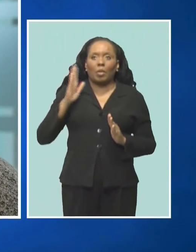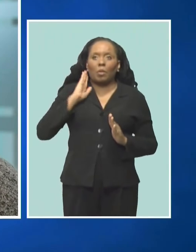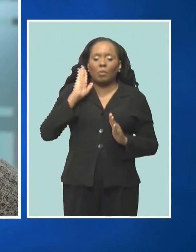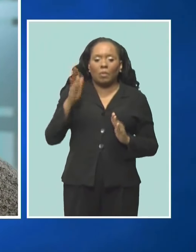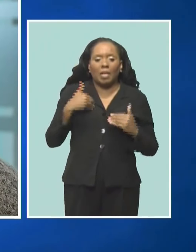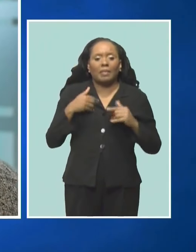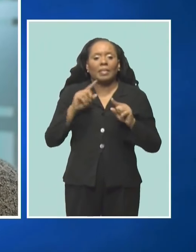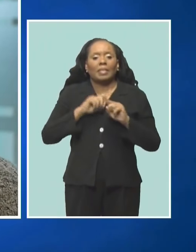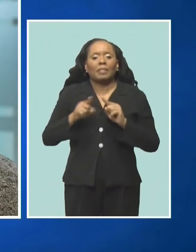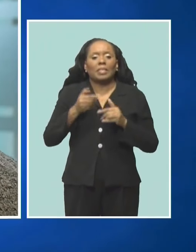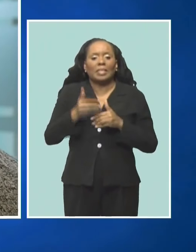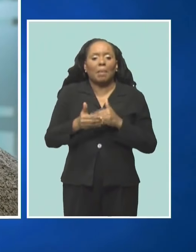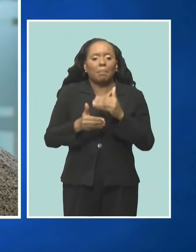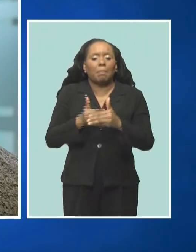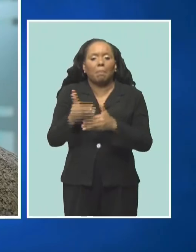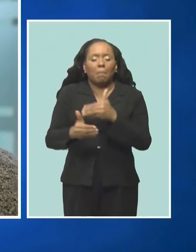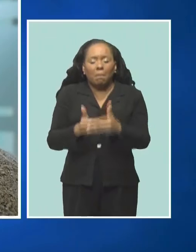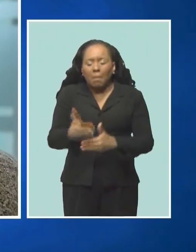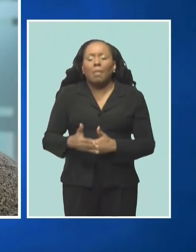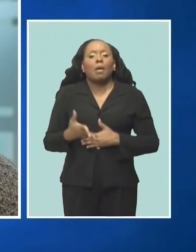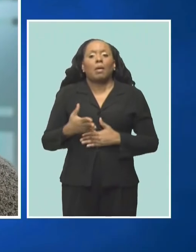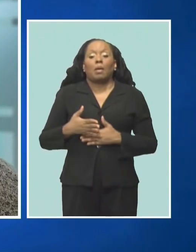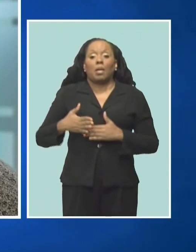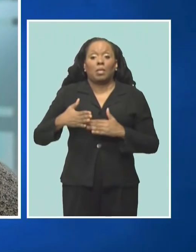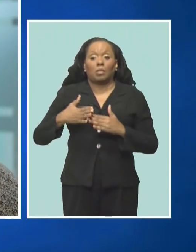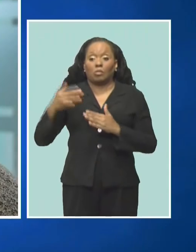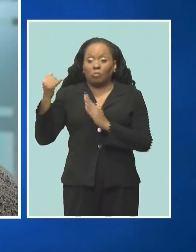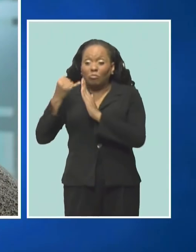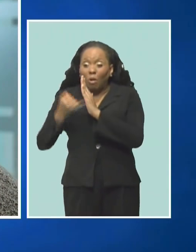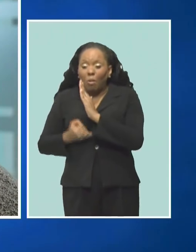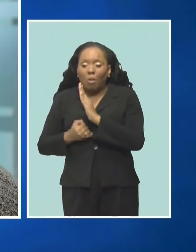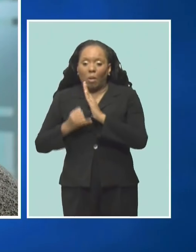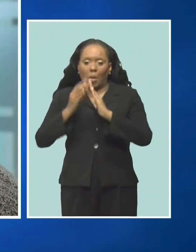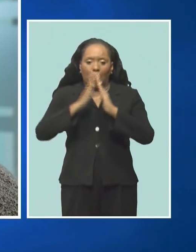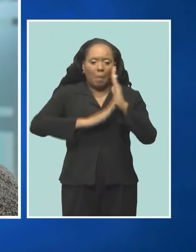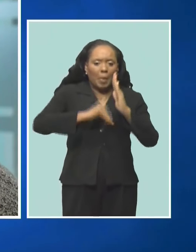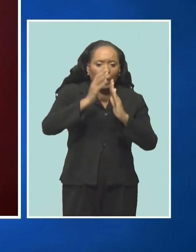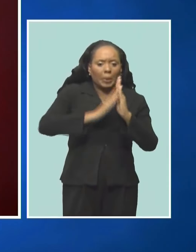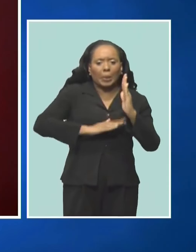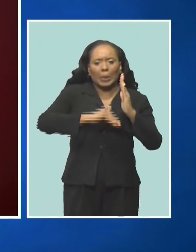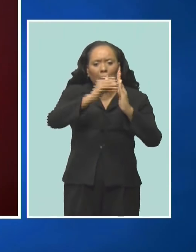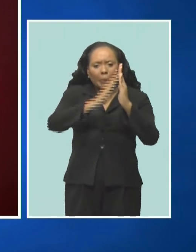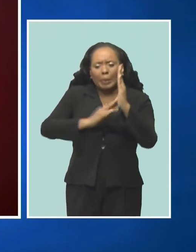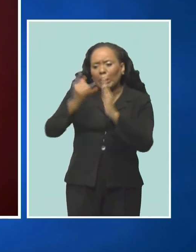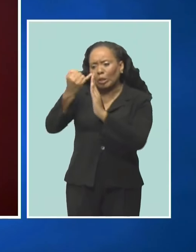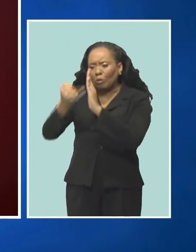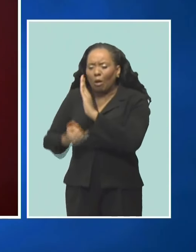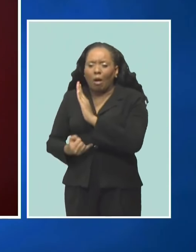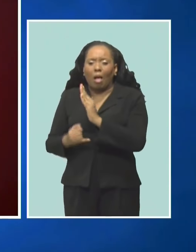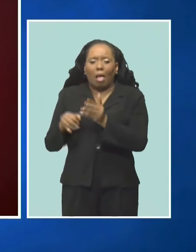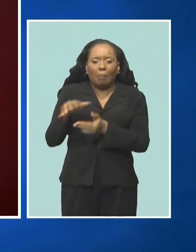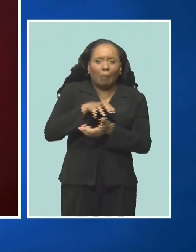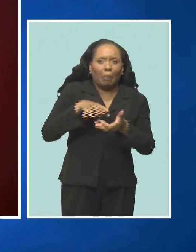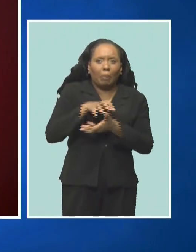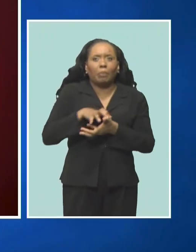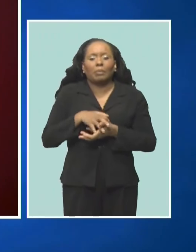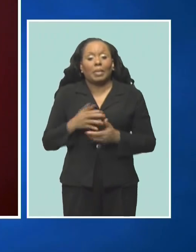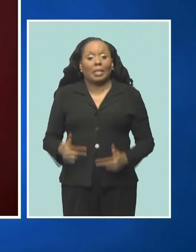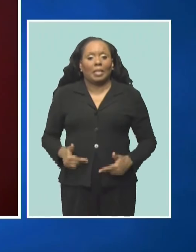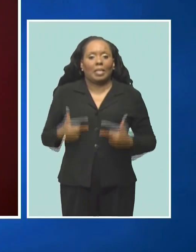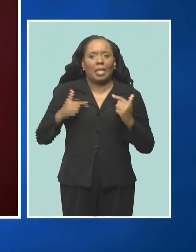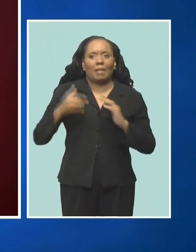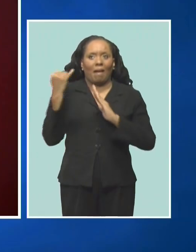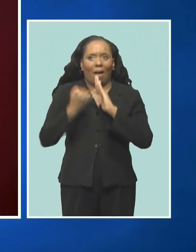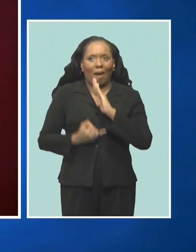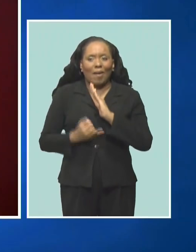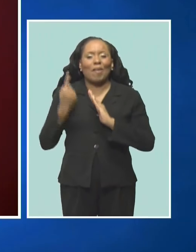step two, which would be the painting. And we're looking to do more detailed work this time. The artist admits the live art initiative for